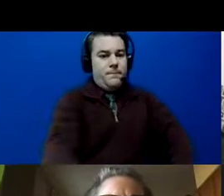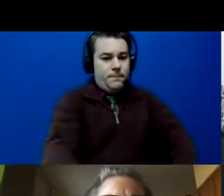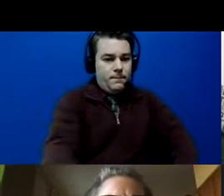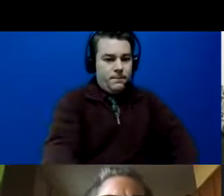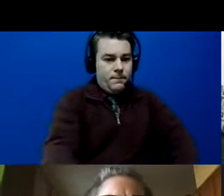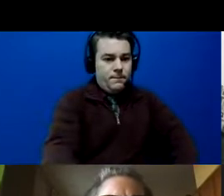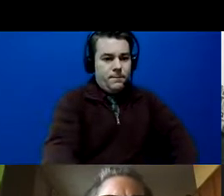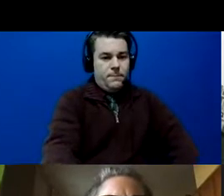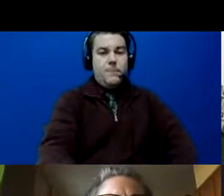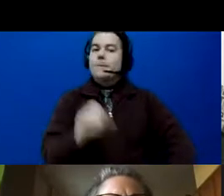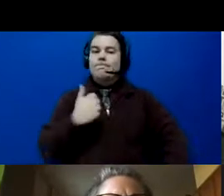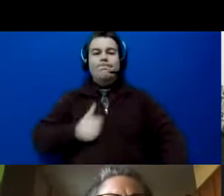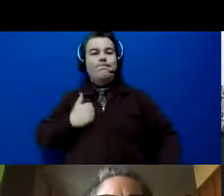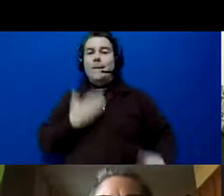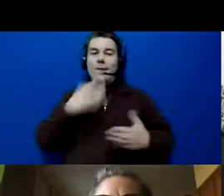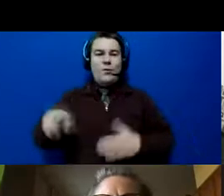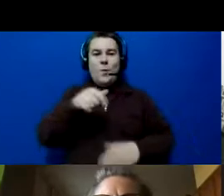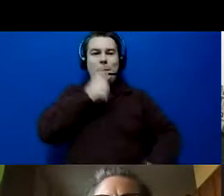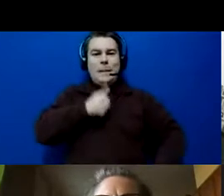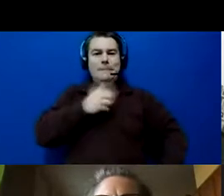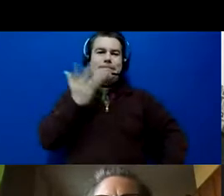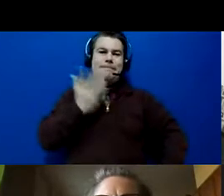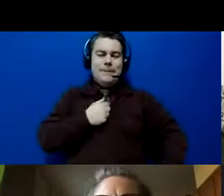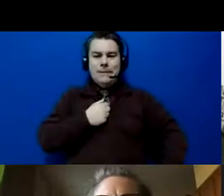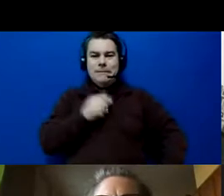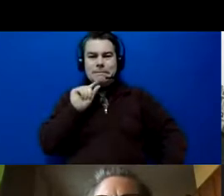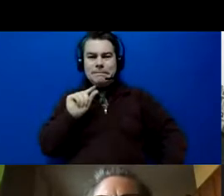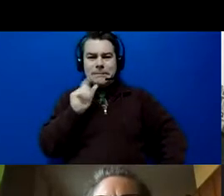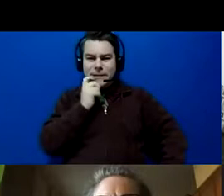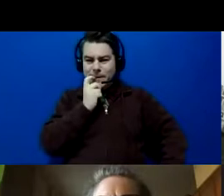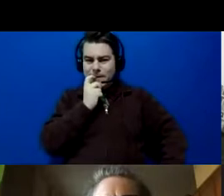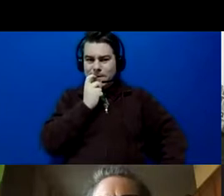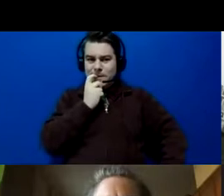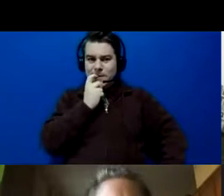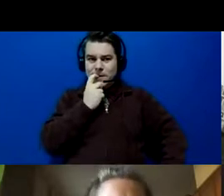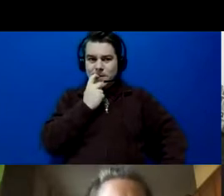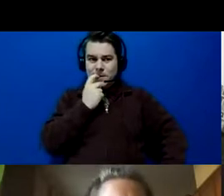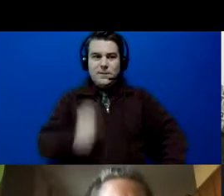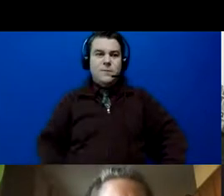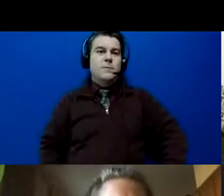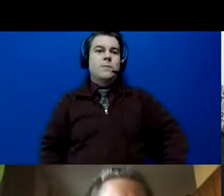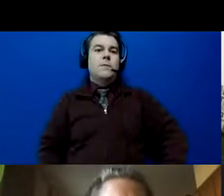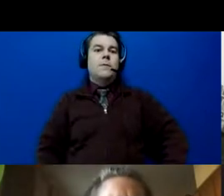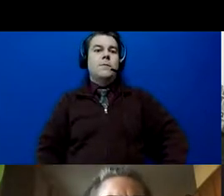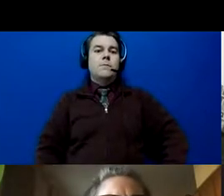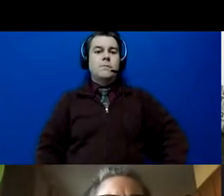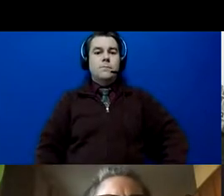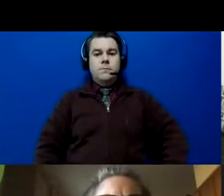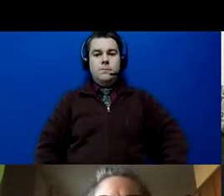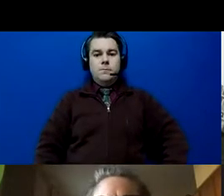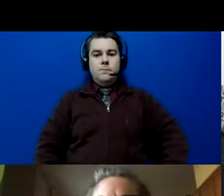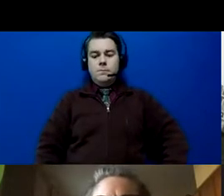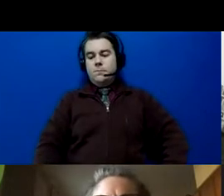So sorry. Thank you guys for your patience. Hang on just a second with me as I figure this out.